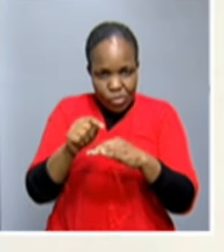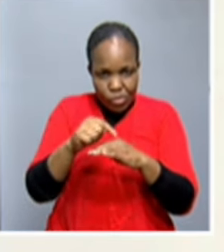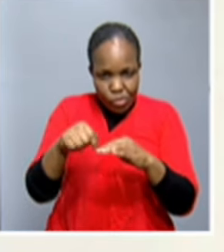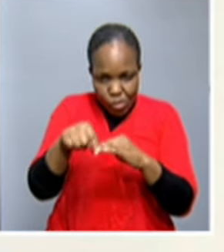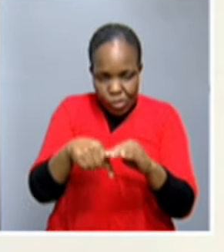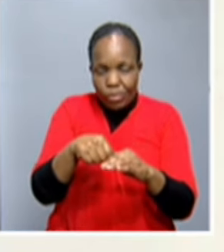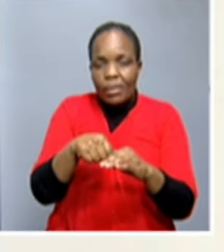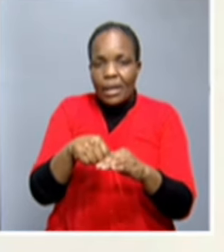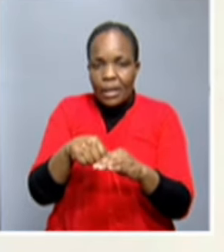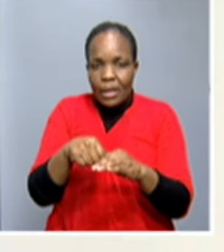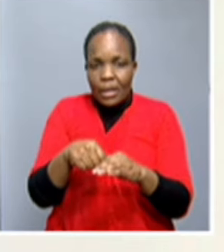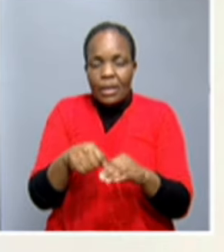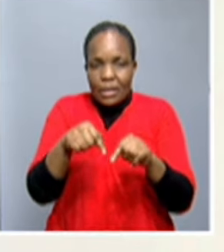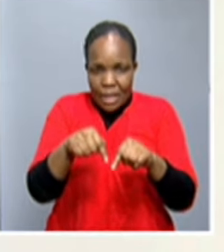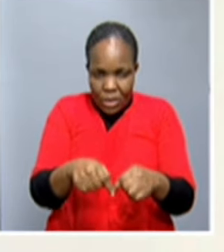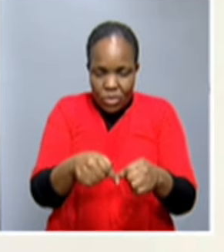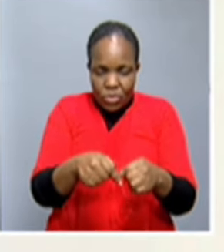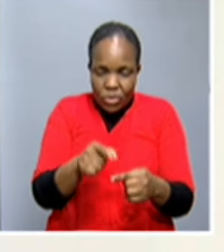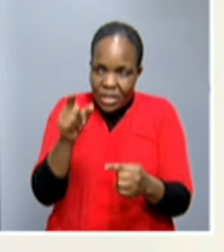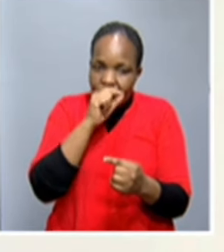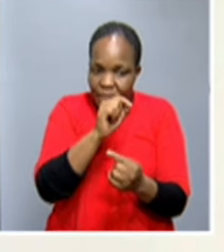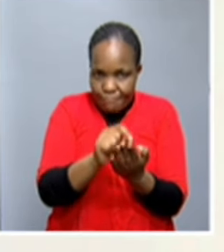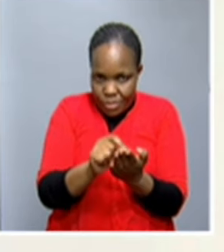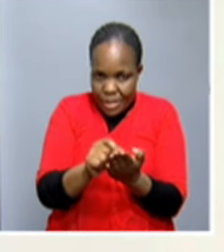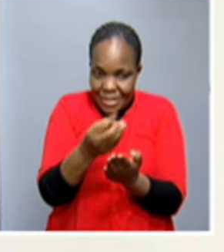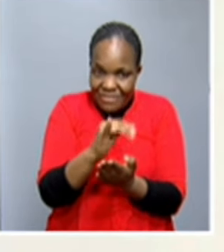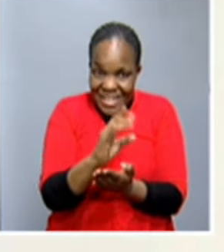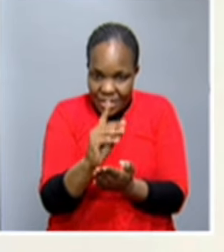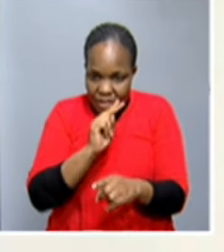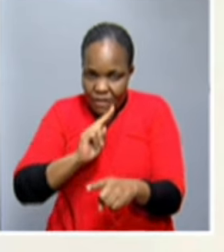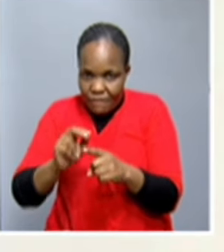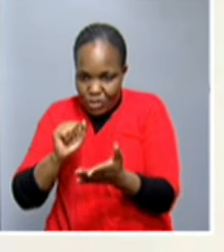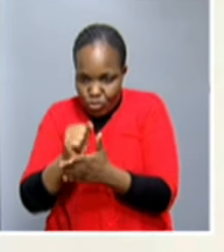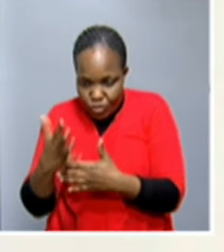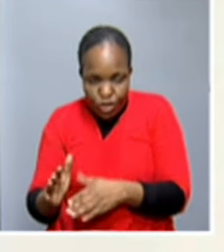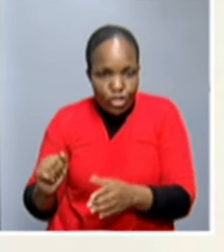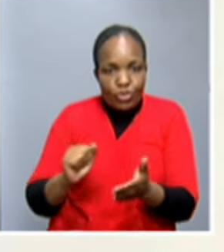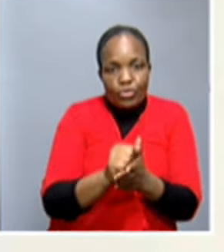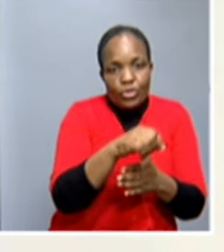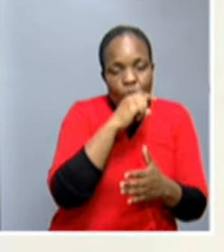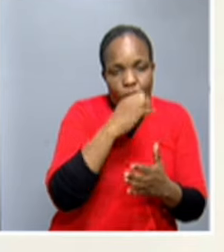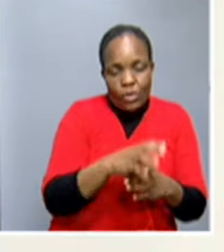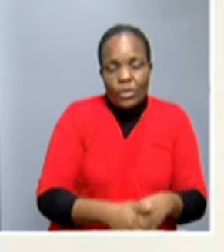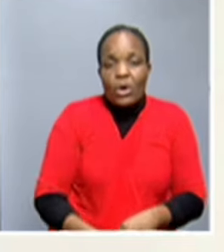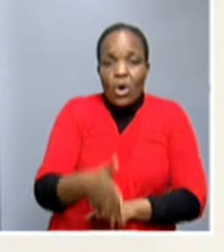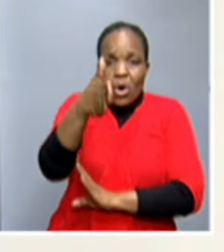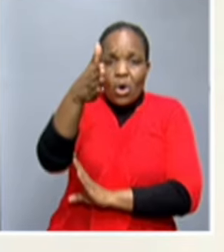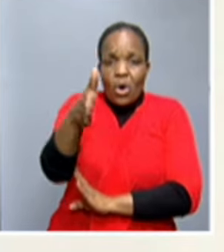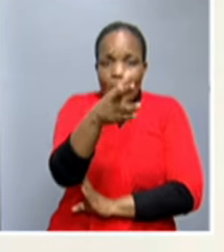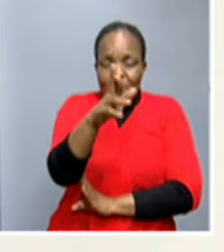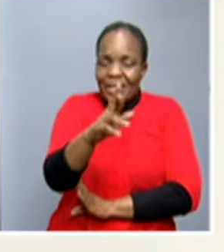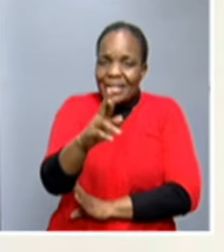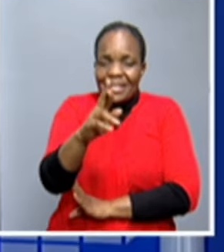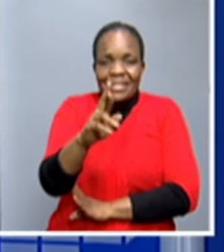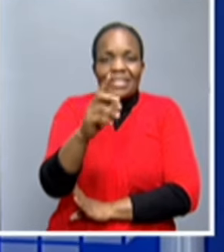that was the reason why she's registering now. Now, Pandilini, Ohangwena is one of the regions so far topping